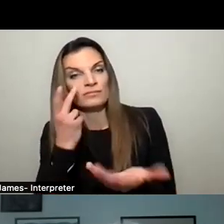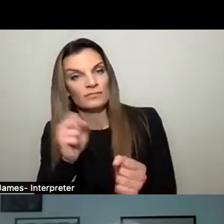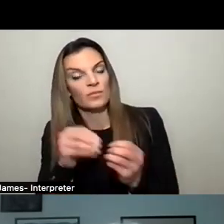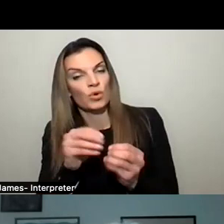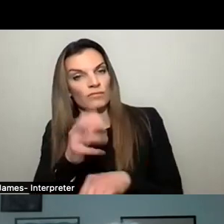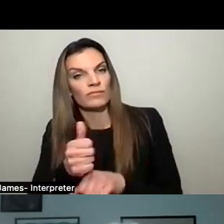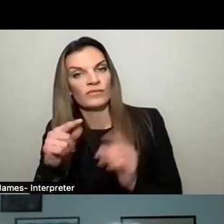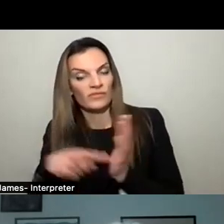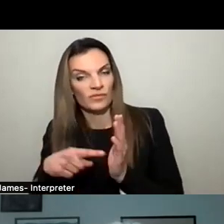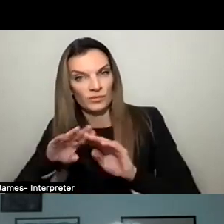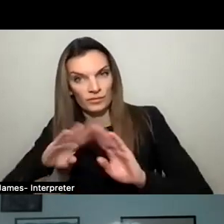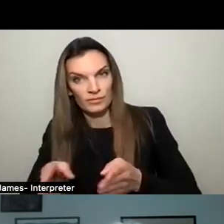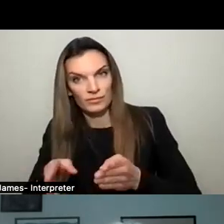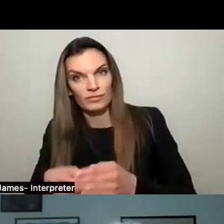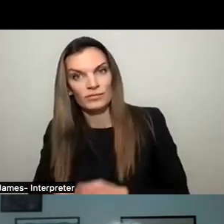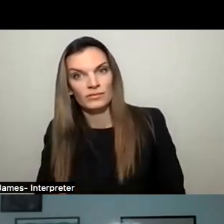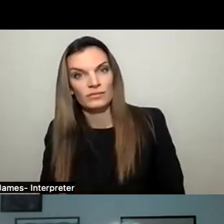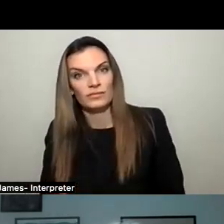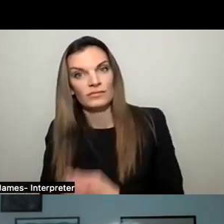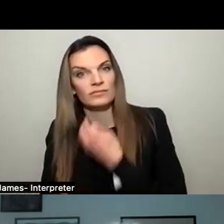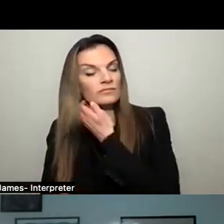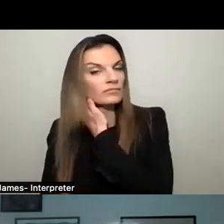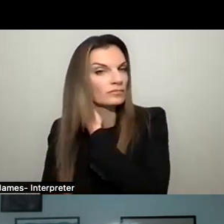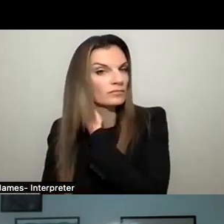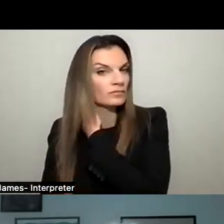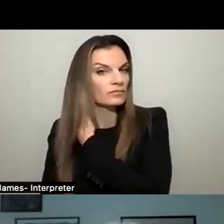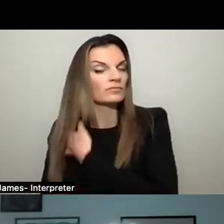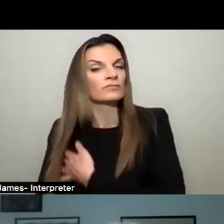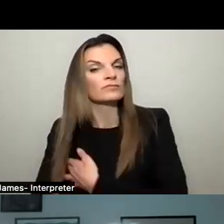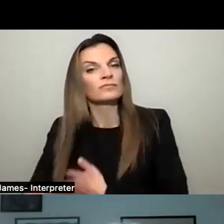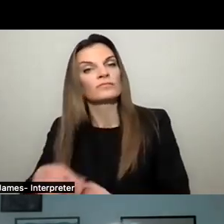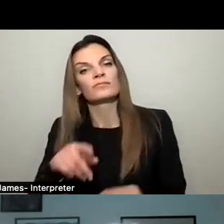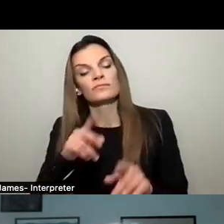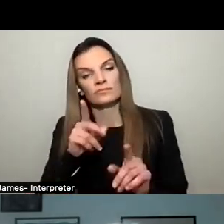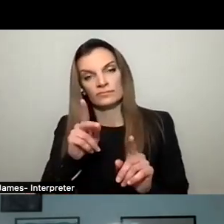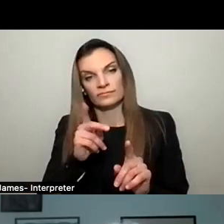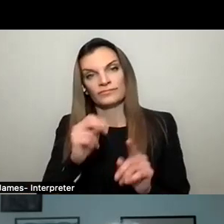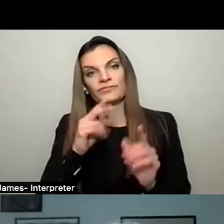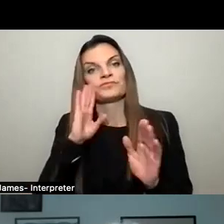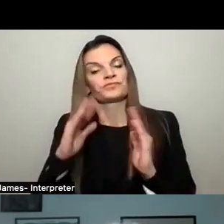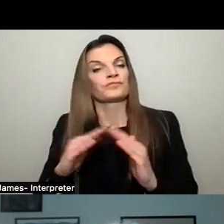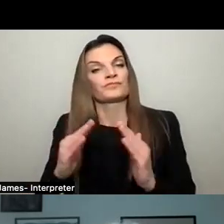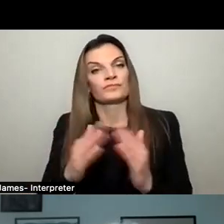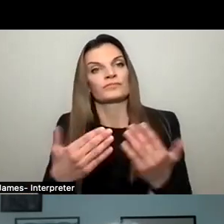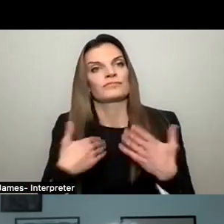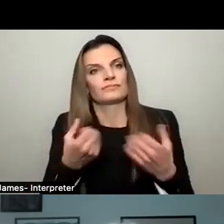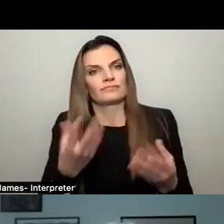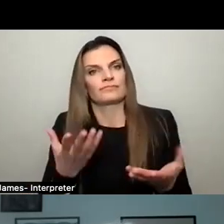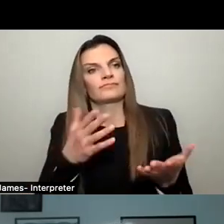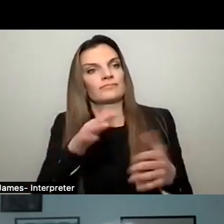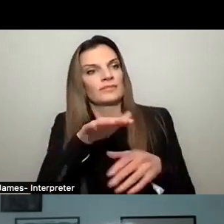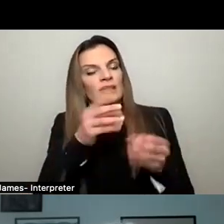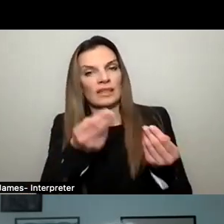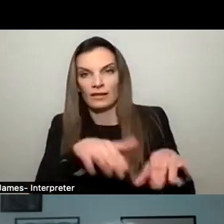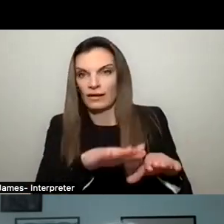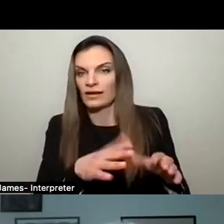Well, again, I would look at our downtown where there are large tracts of vacant land or